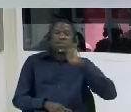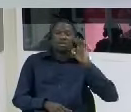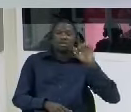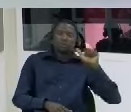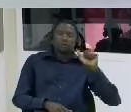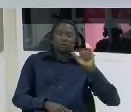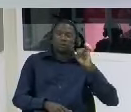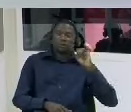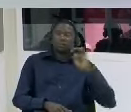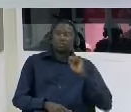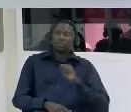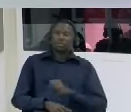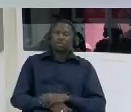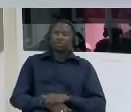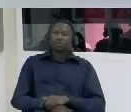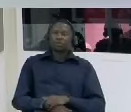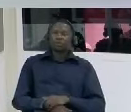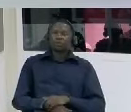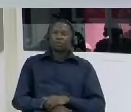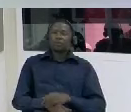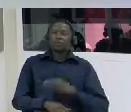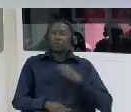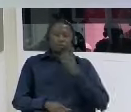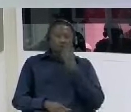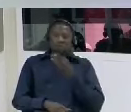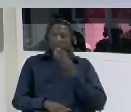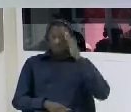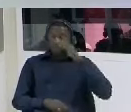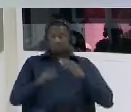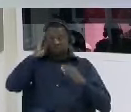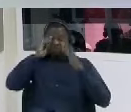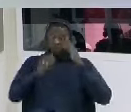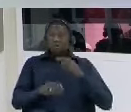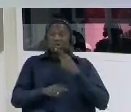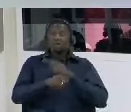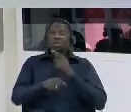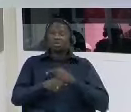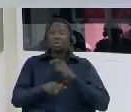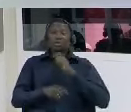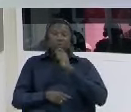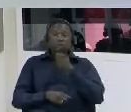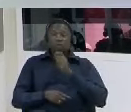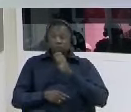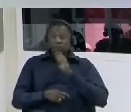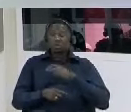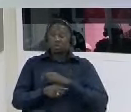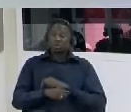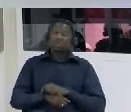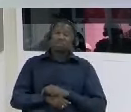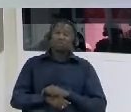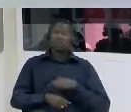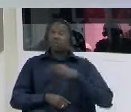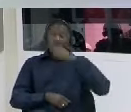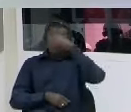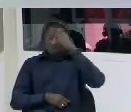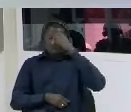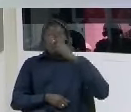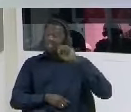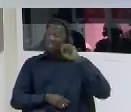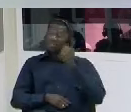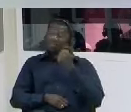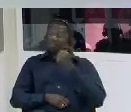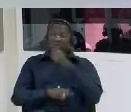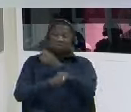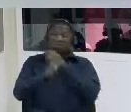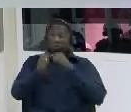i want to congratulate also the gambian journal journalists for working in a very difficult condition even though it